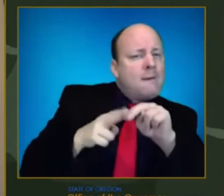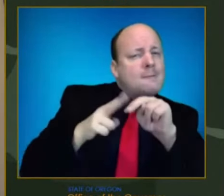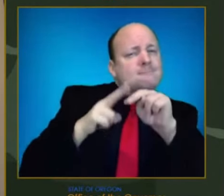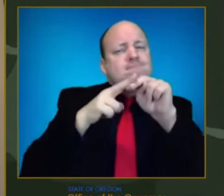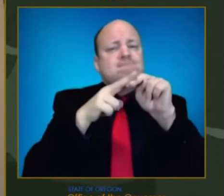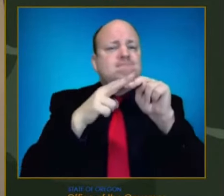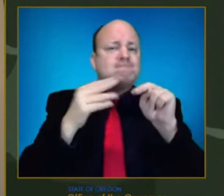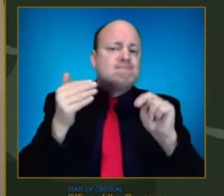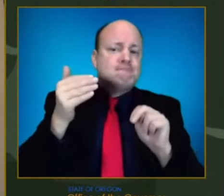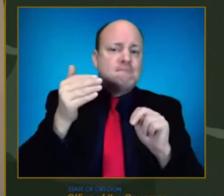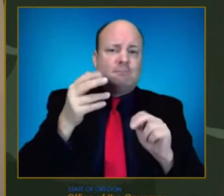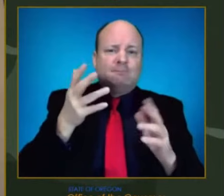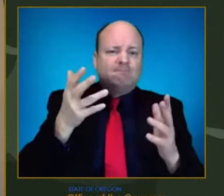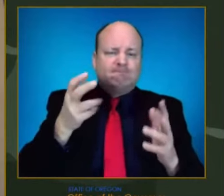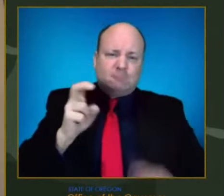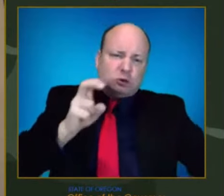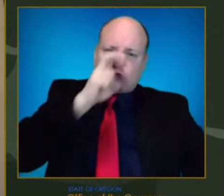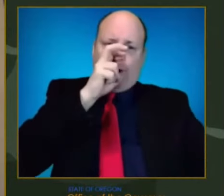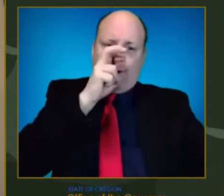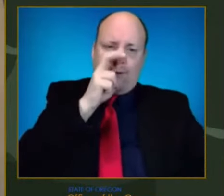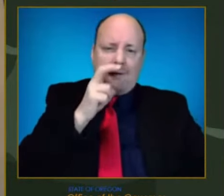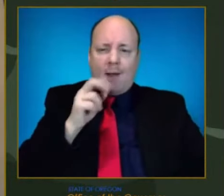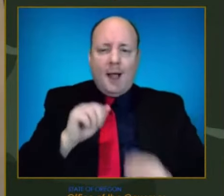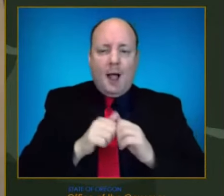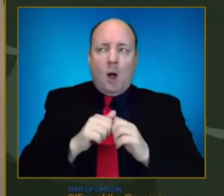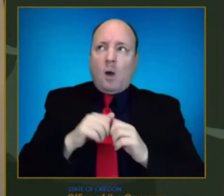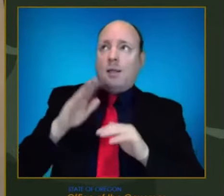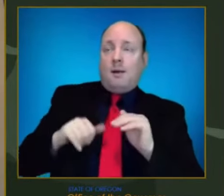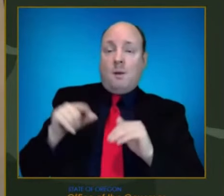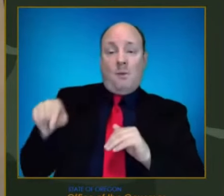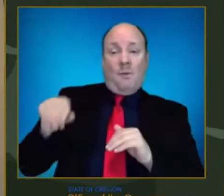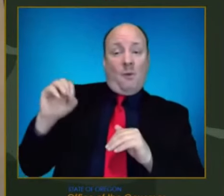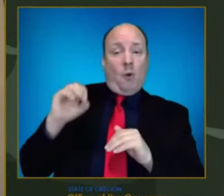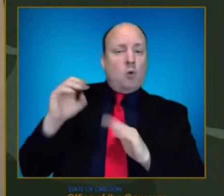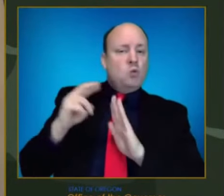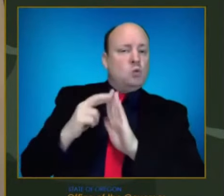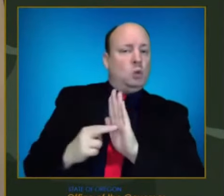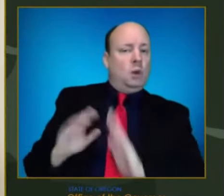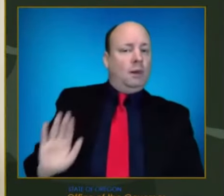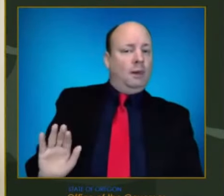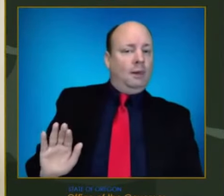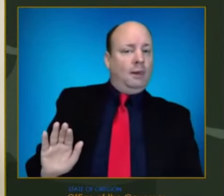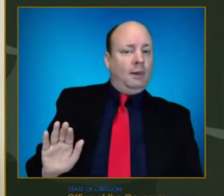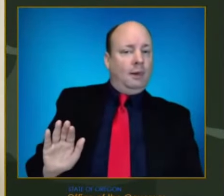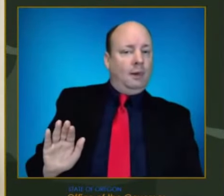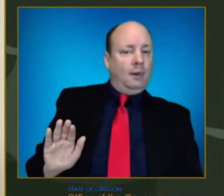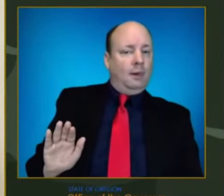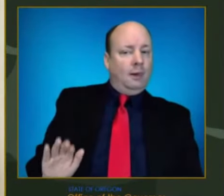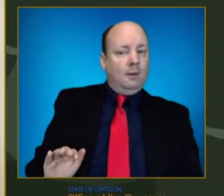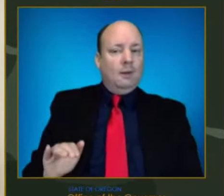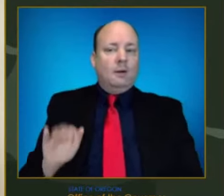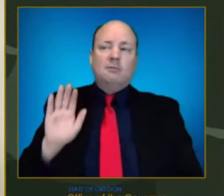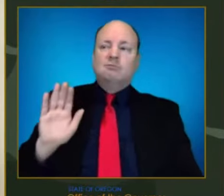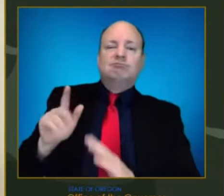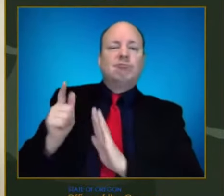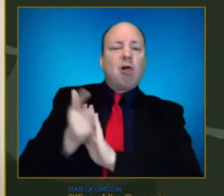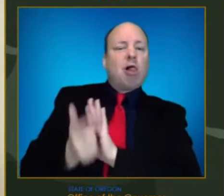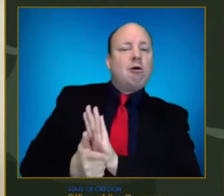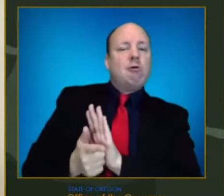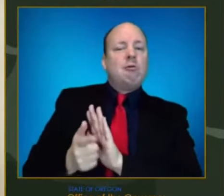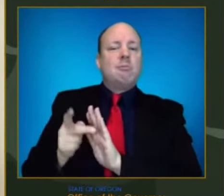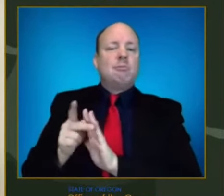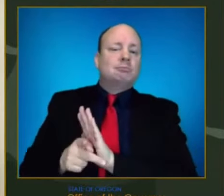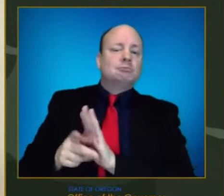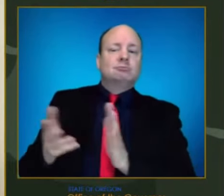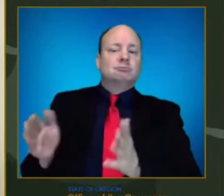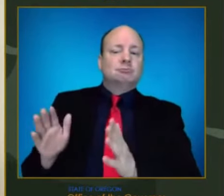for, you know, against the virus. Safety protocol. Safety our focus right now